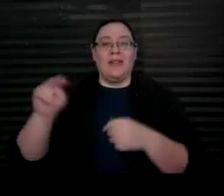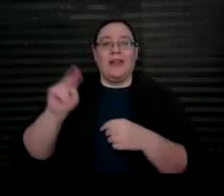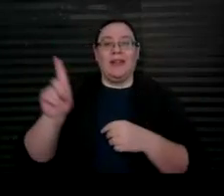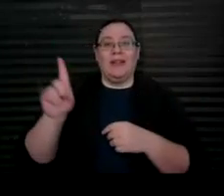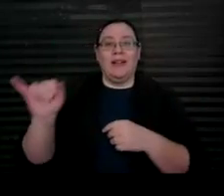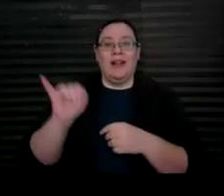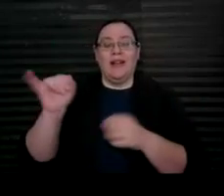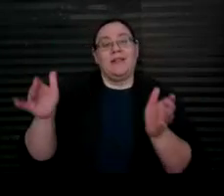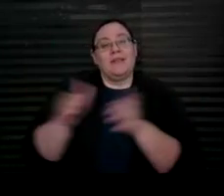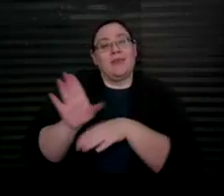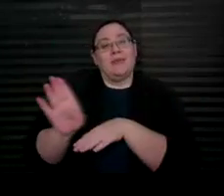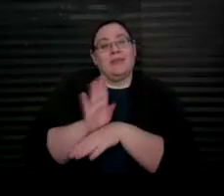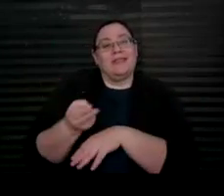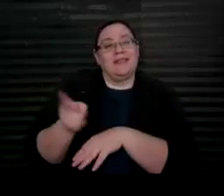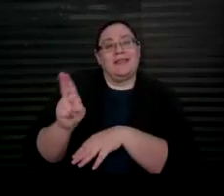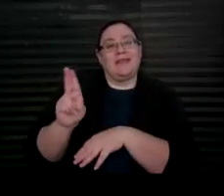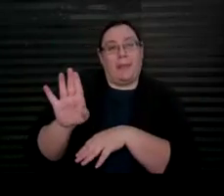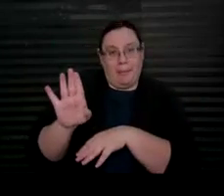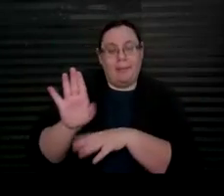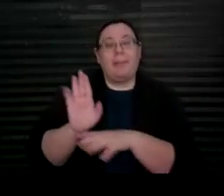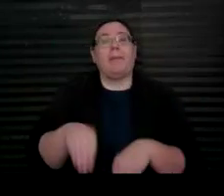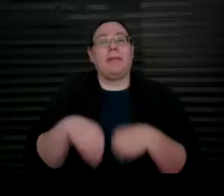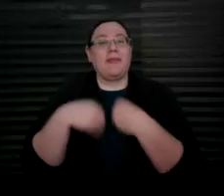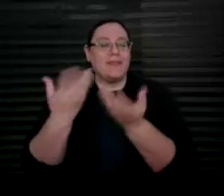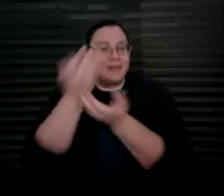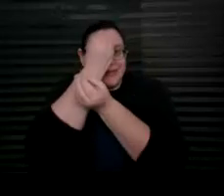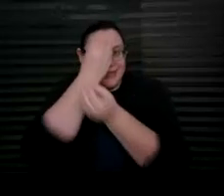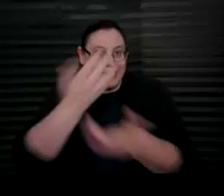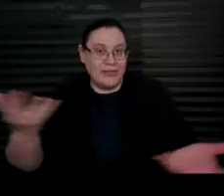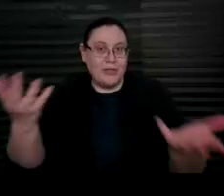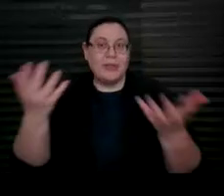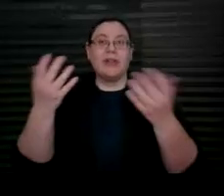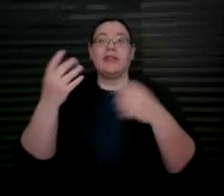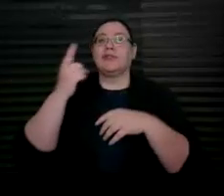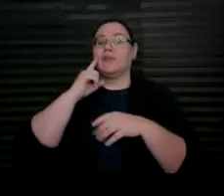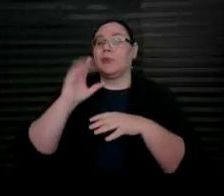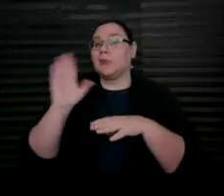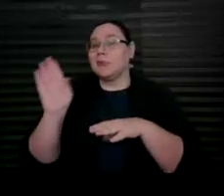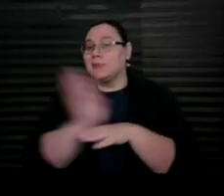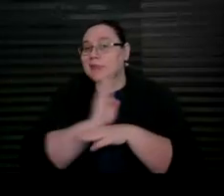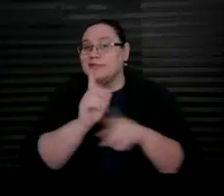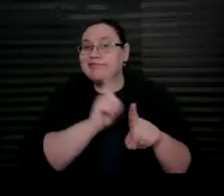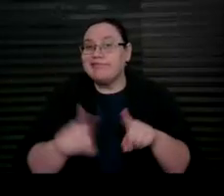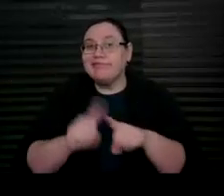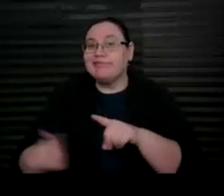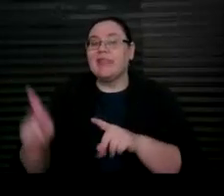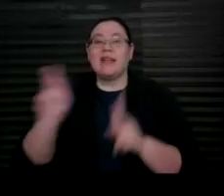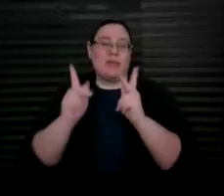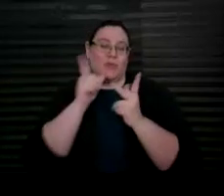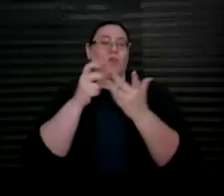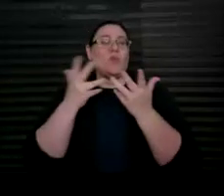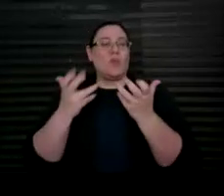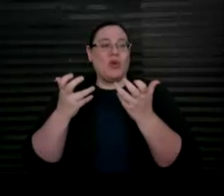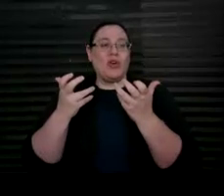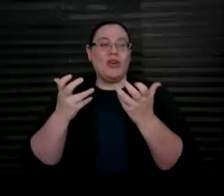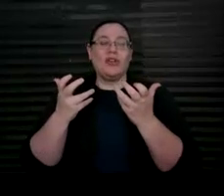Small Business Hub that provides information for businesses and people who wish to engage in